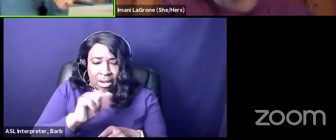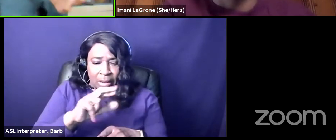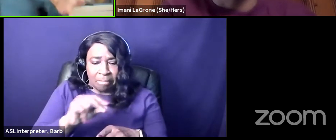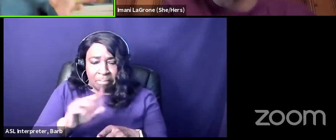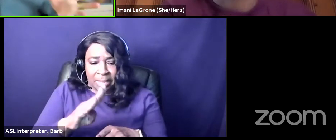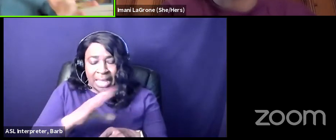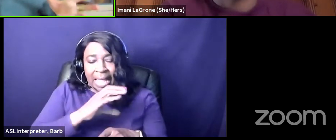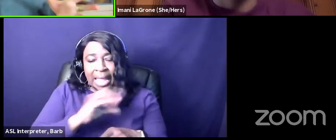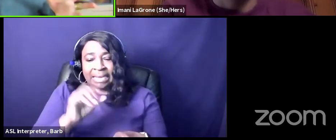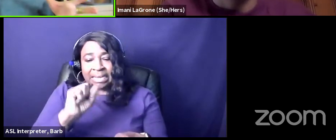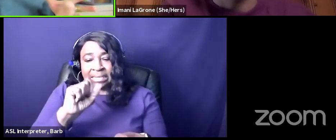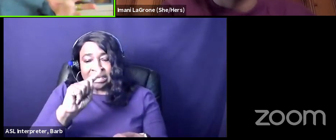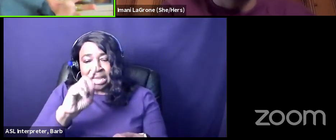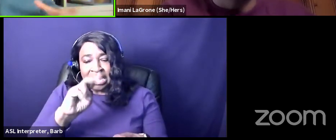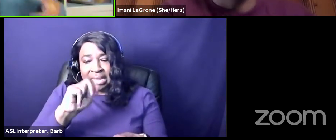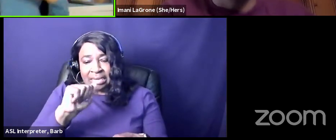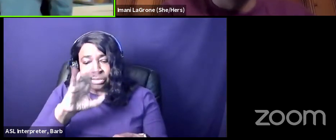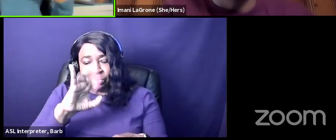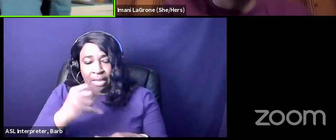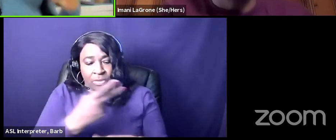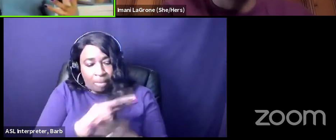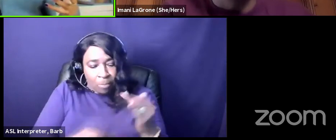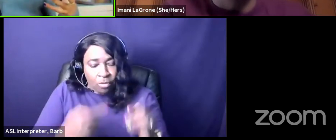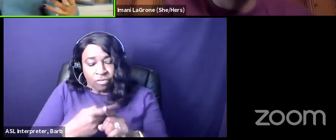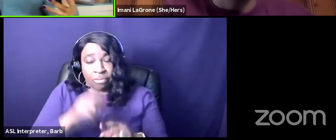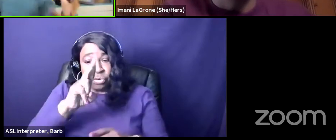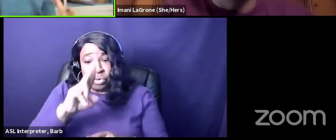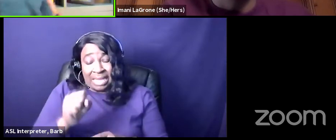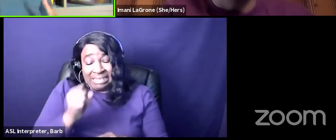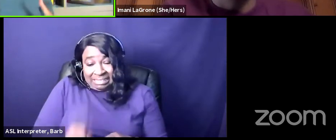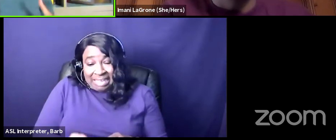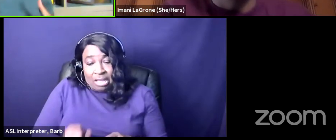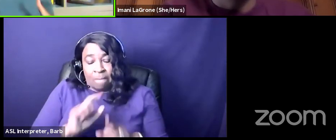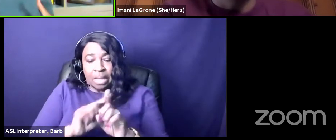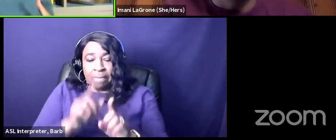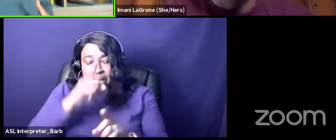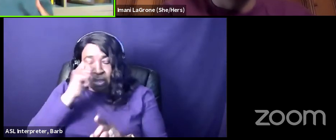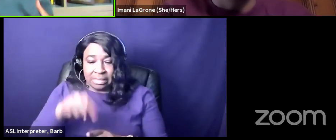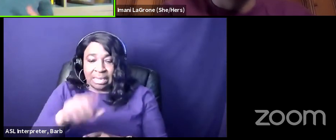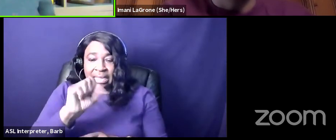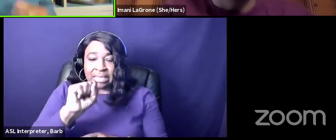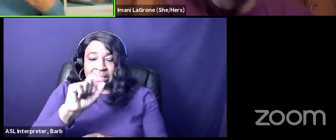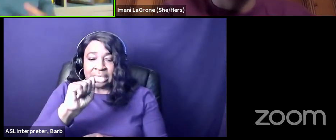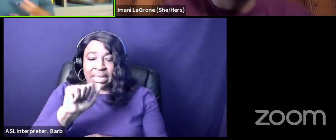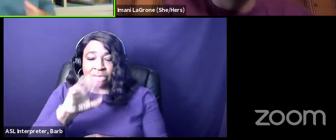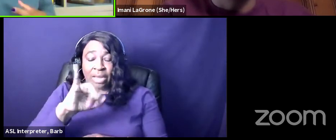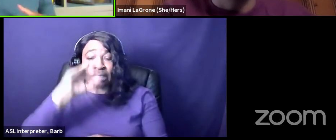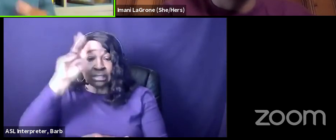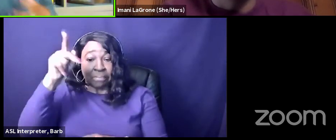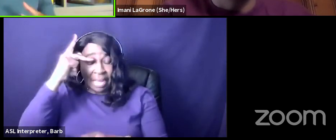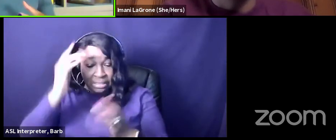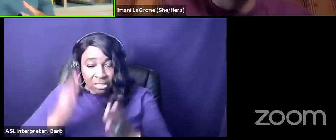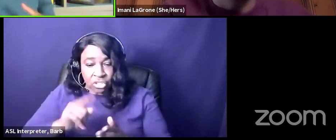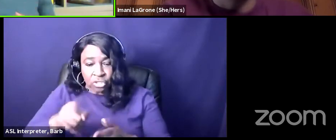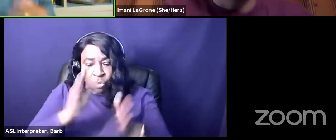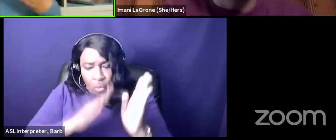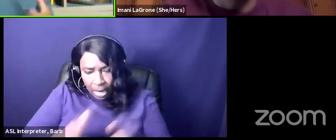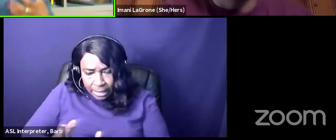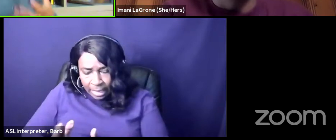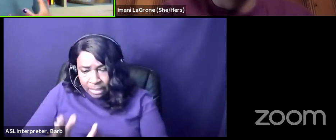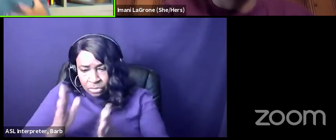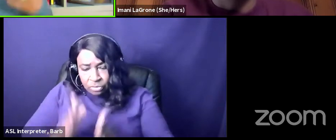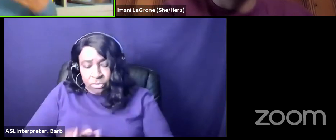as these two black women from the u.s south but because stacy is not just a politician she's an organizer as well